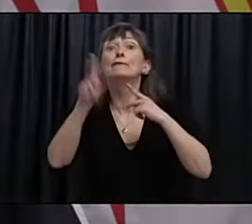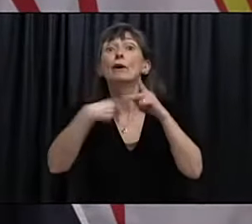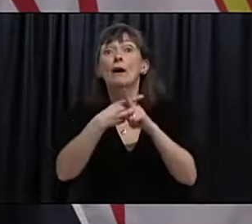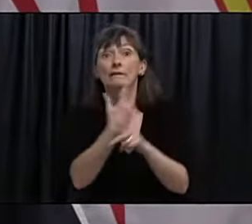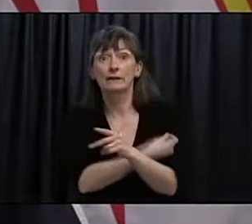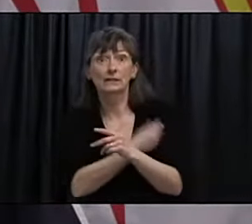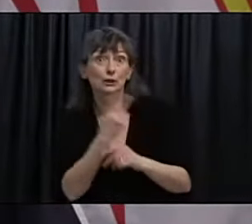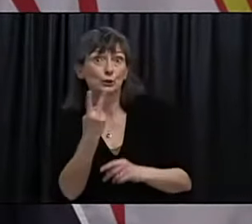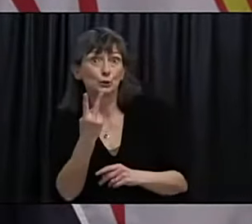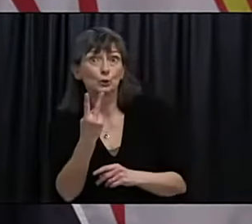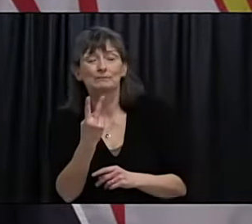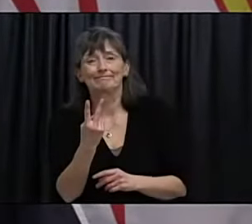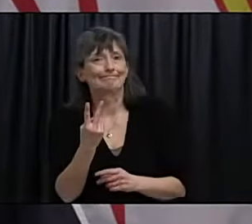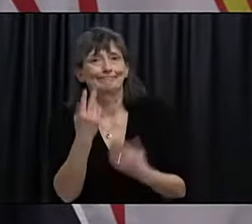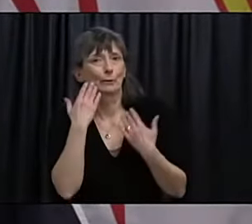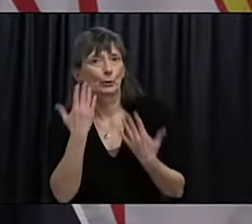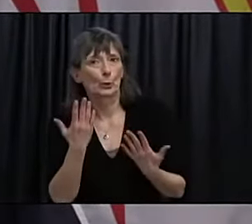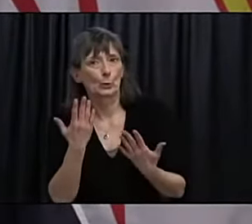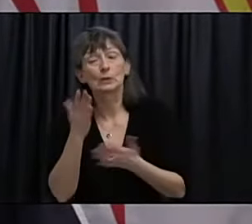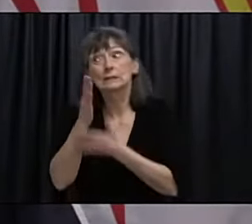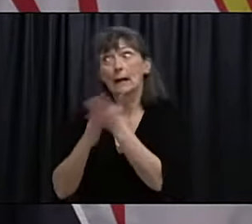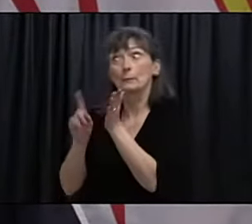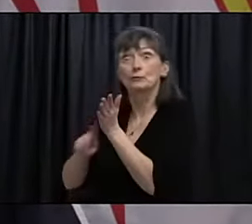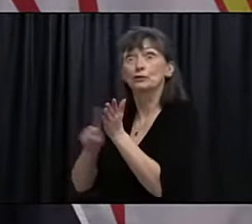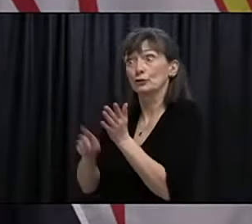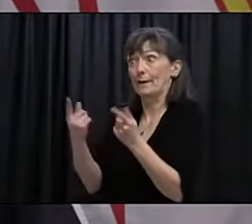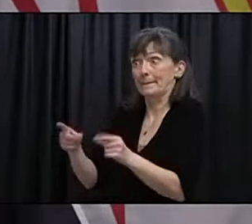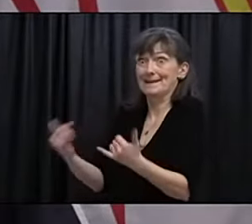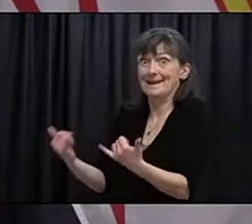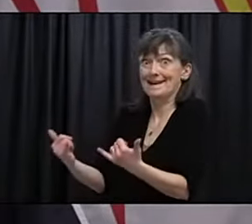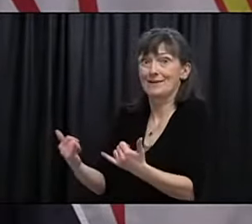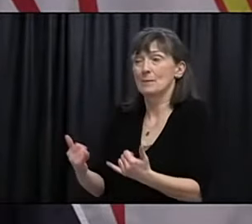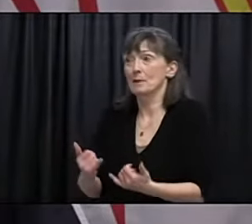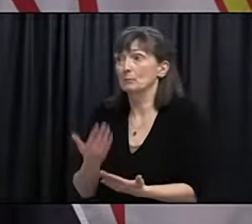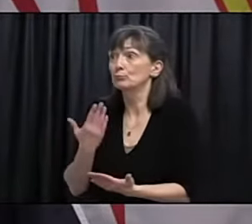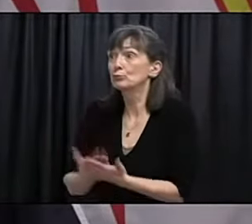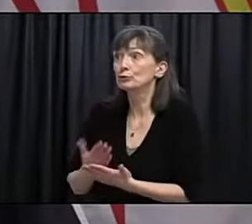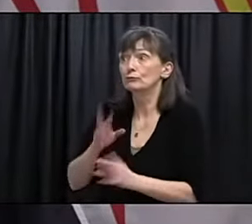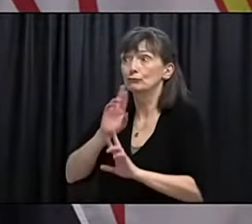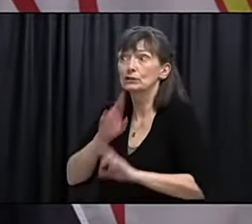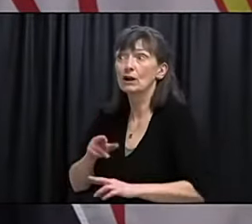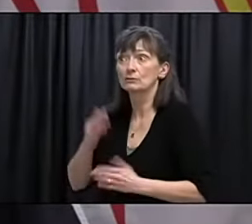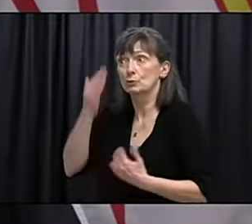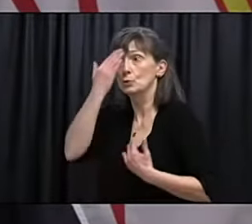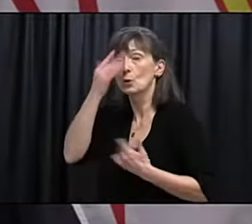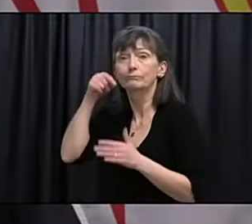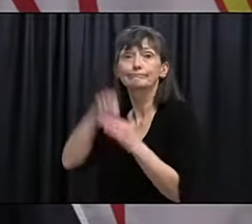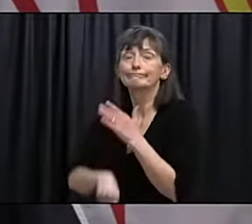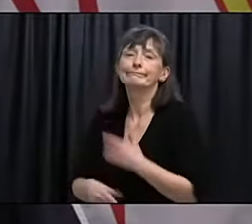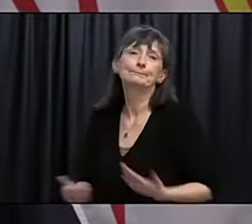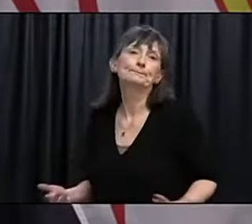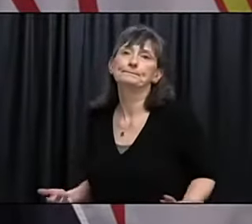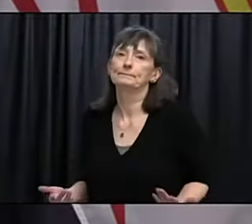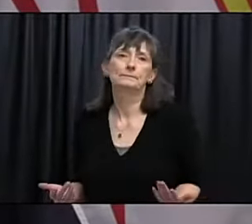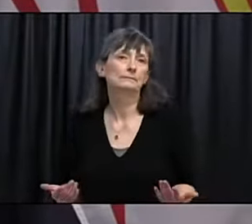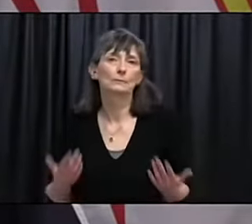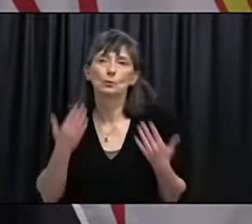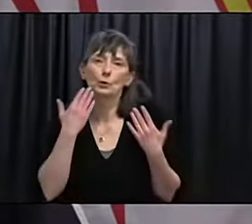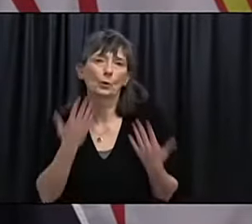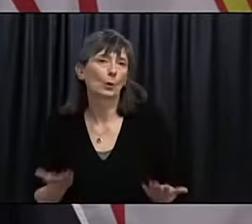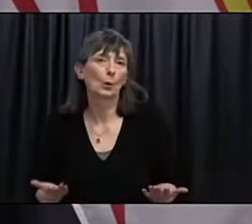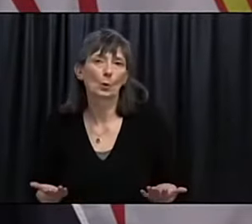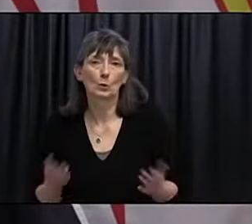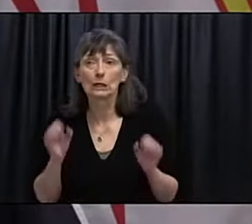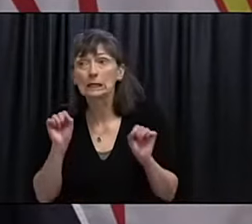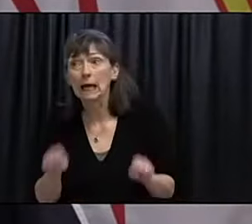There are some studies that are looking at that, but we don't really have any definitive information really about how that should happen or if it should,